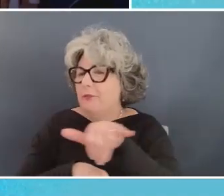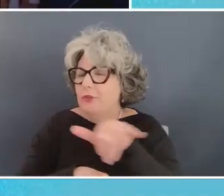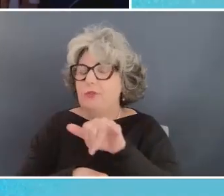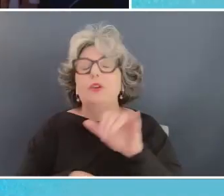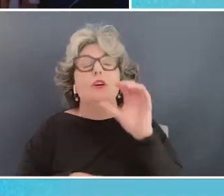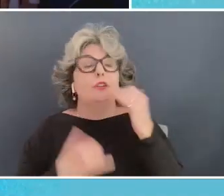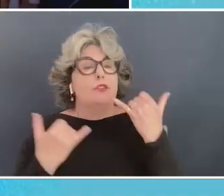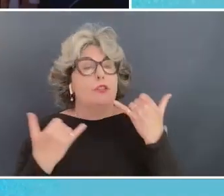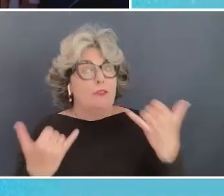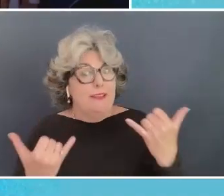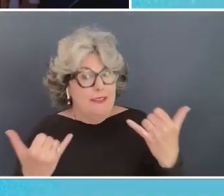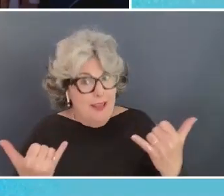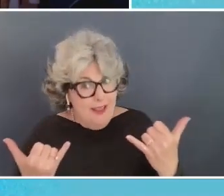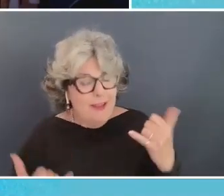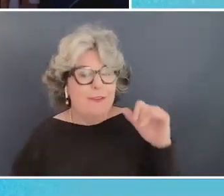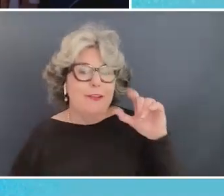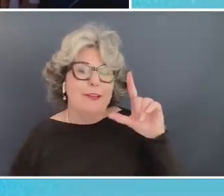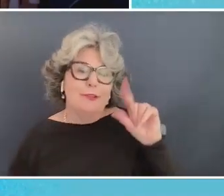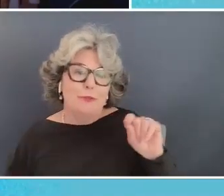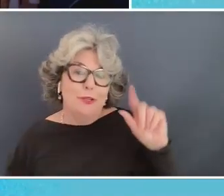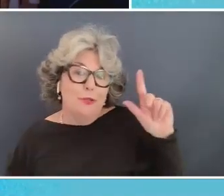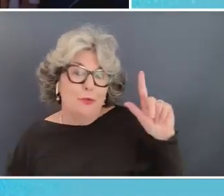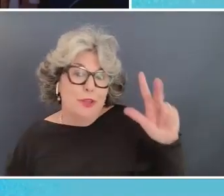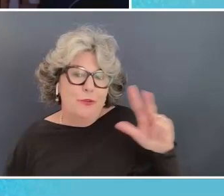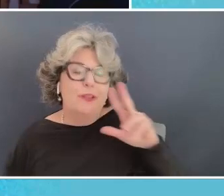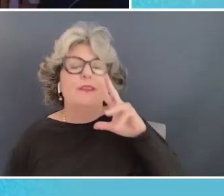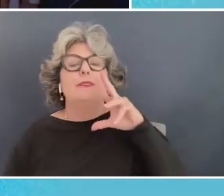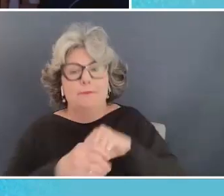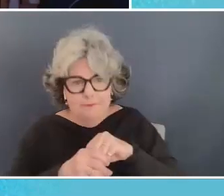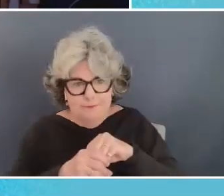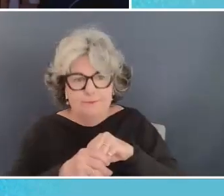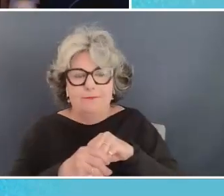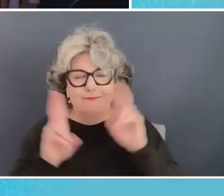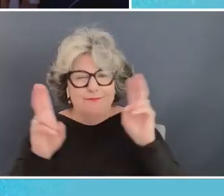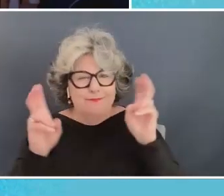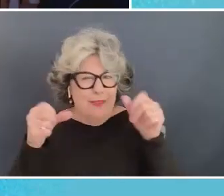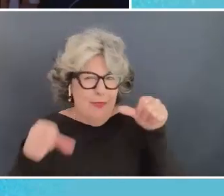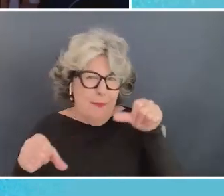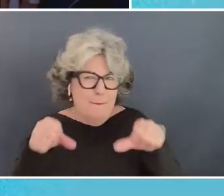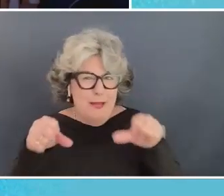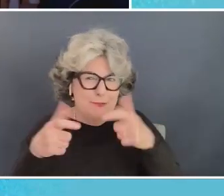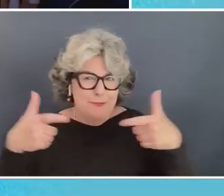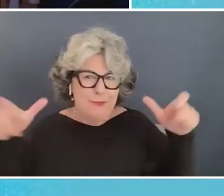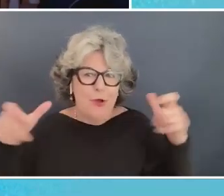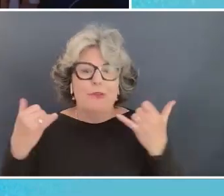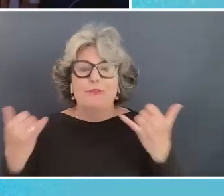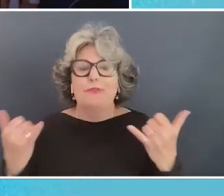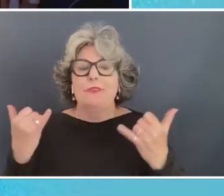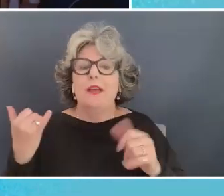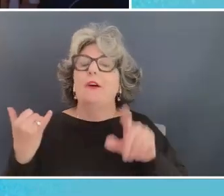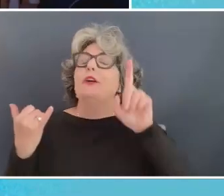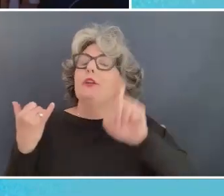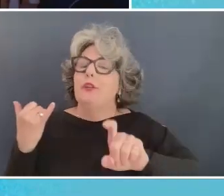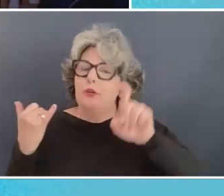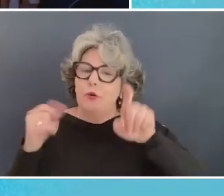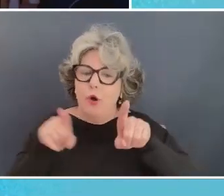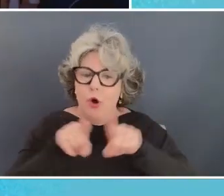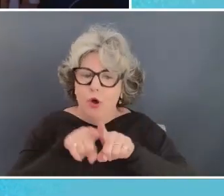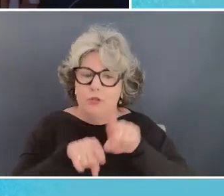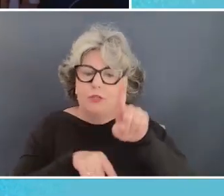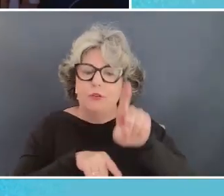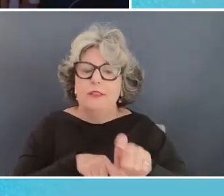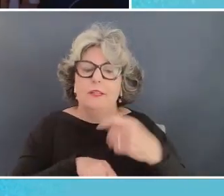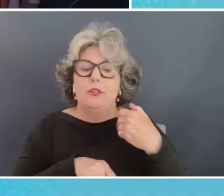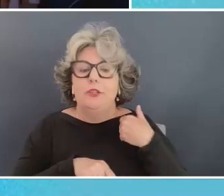would now say that's a piece of the puzzle the puzzle's much larger you need and you also need to